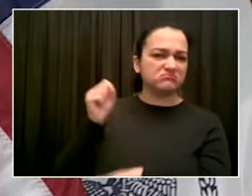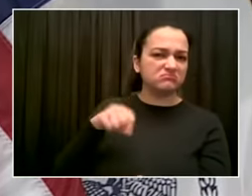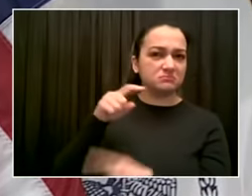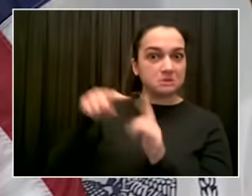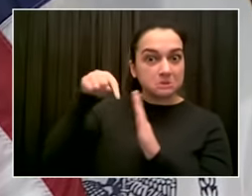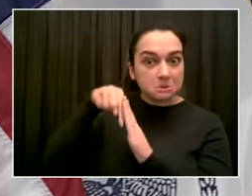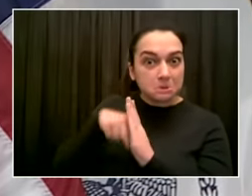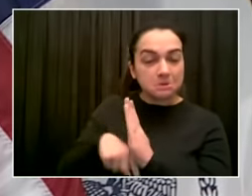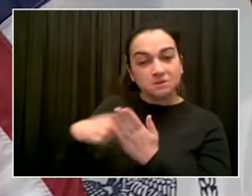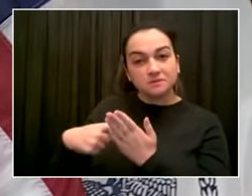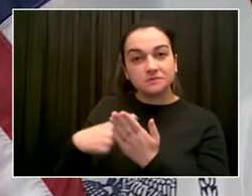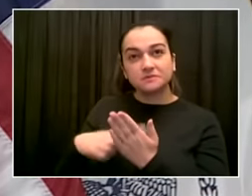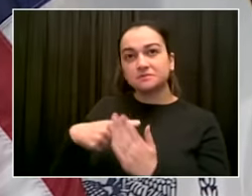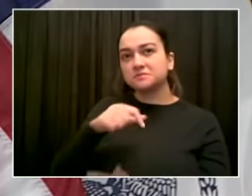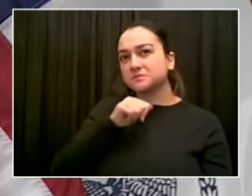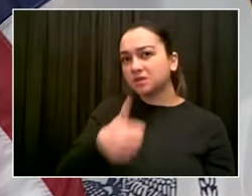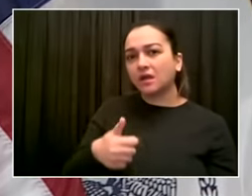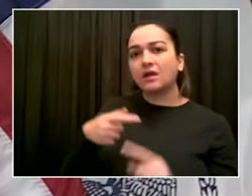Go ahead, Katie.